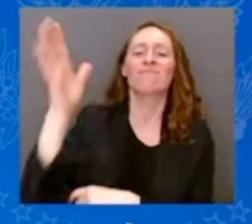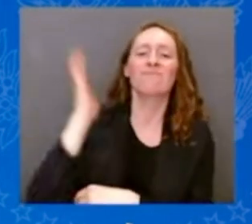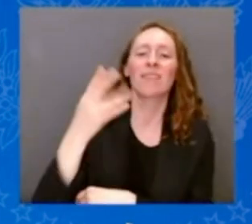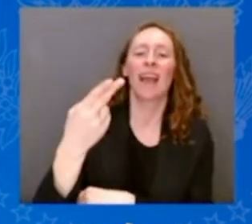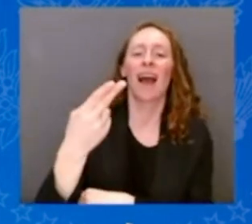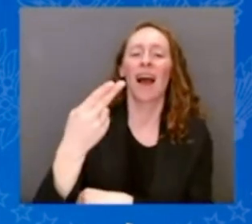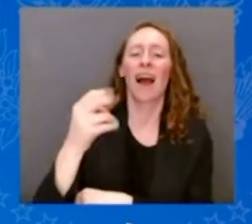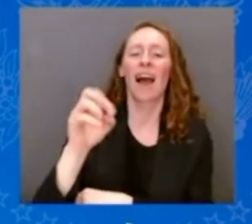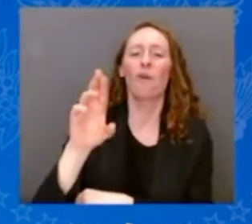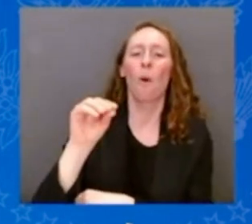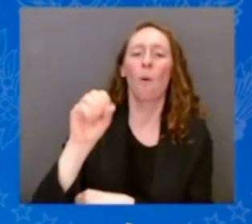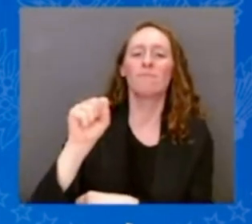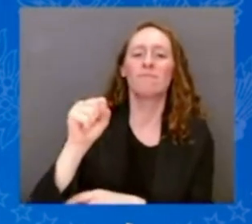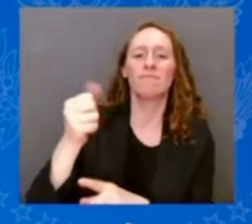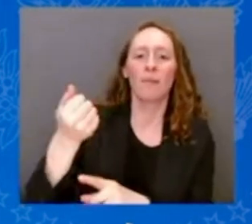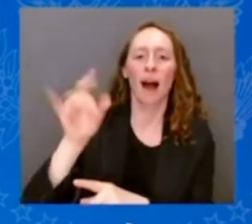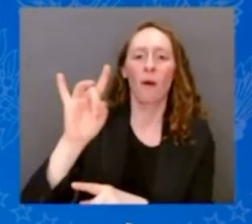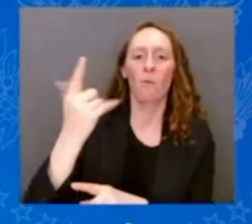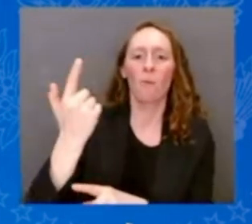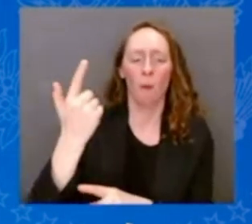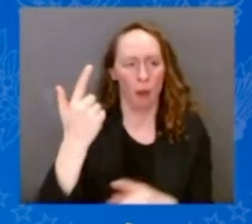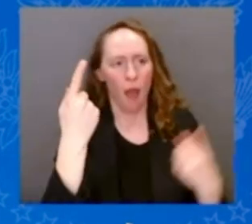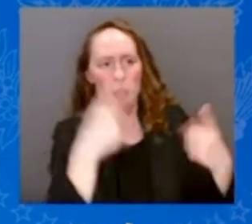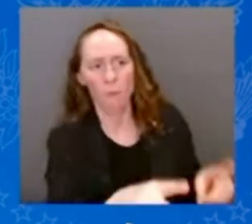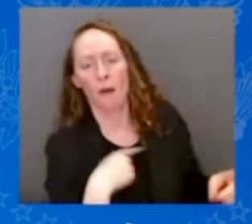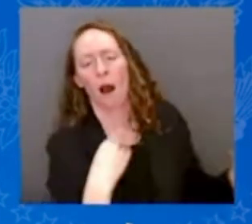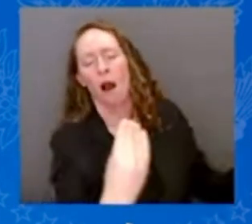those heroes of 1776.